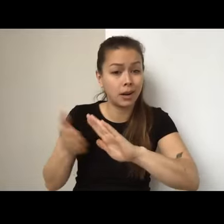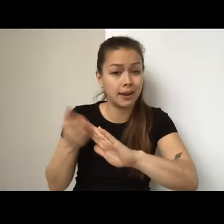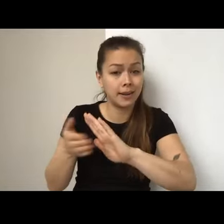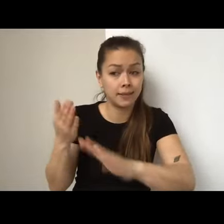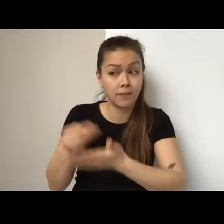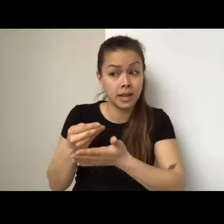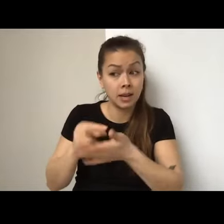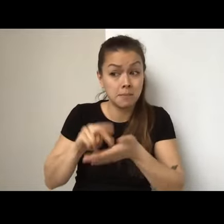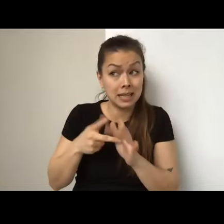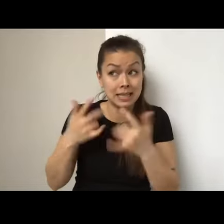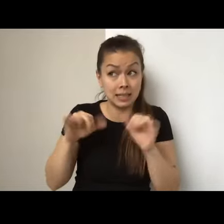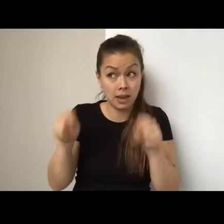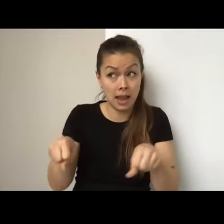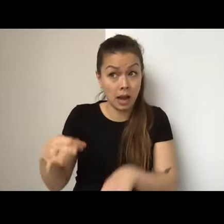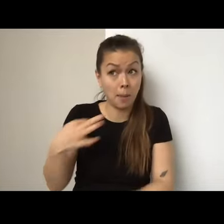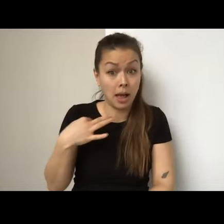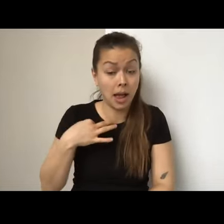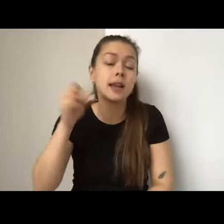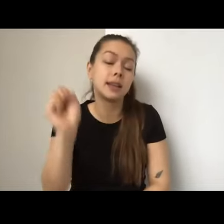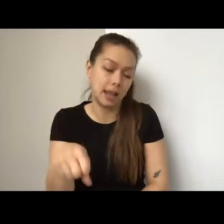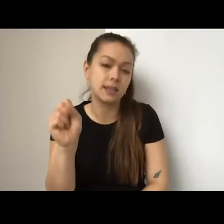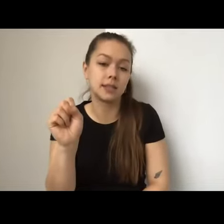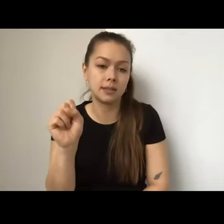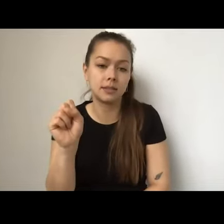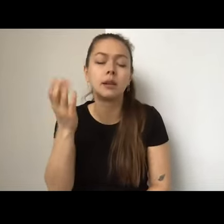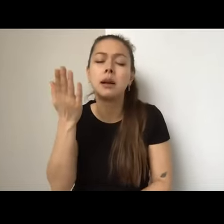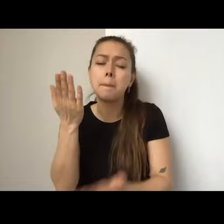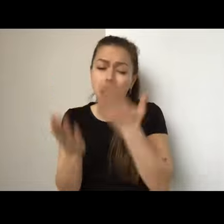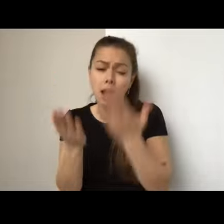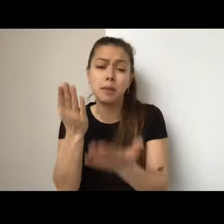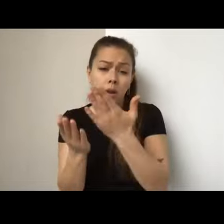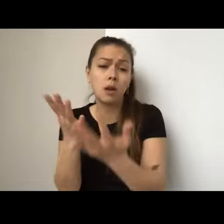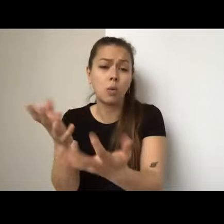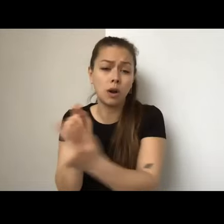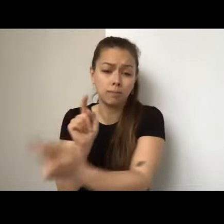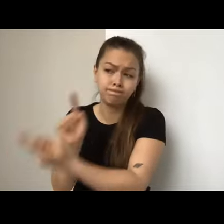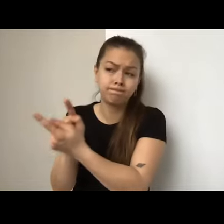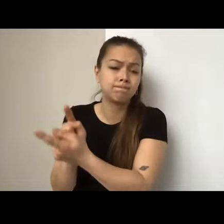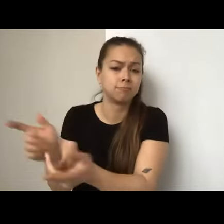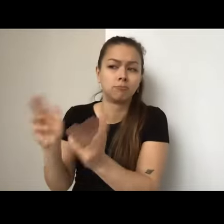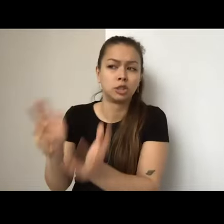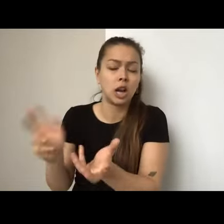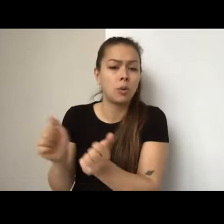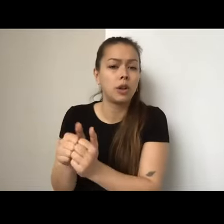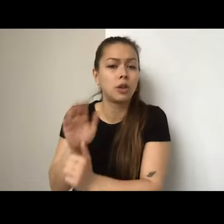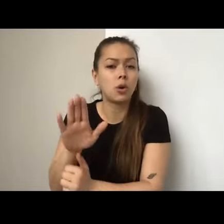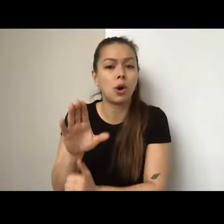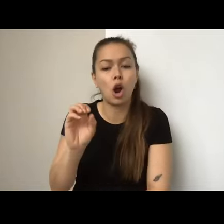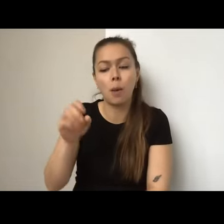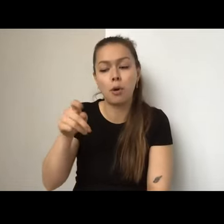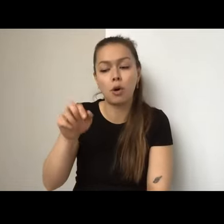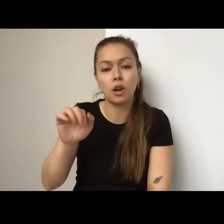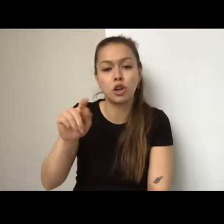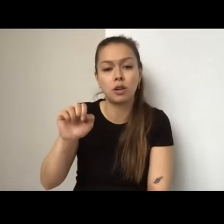Um, you may want to speak with your, um, operational funding program manager. Um, but I believe that for all